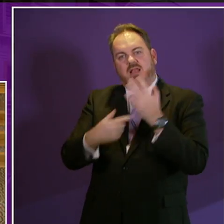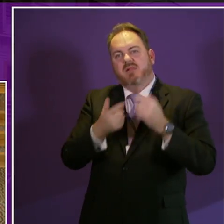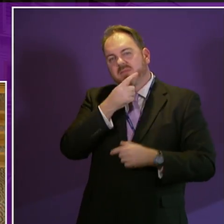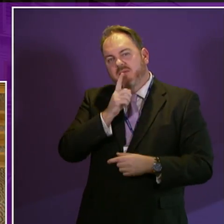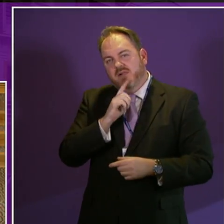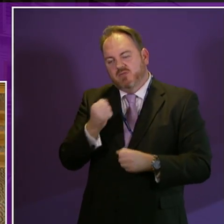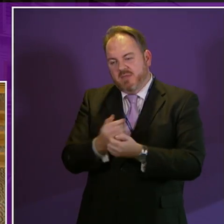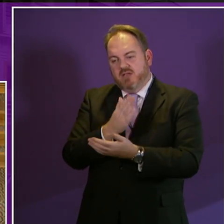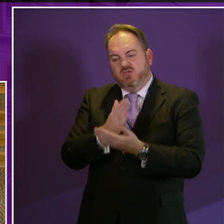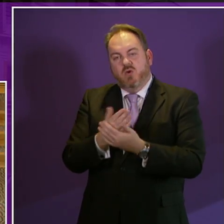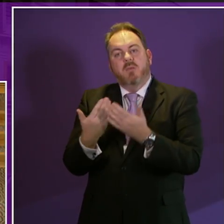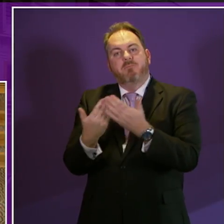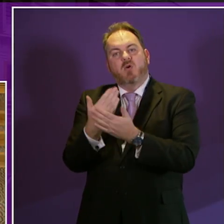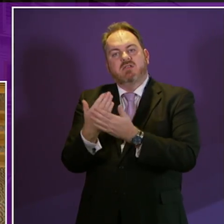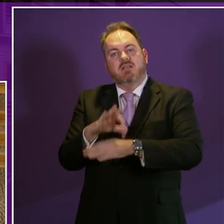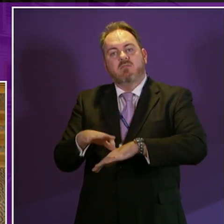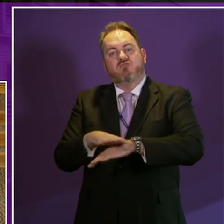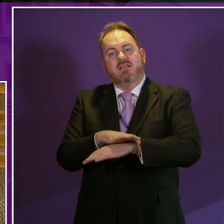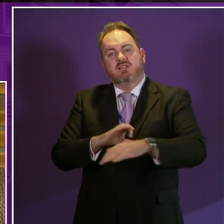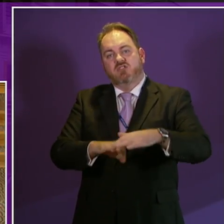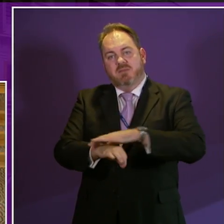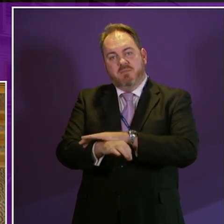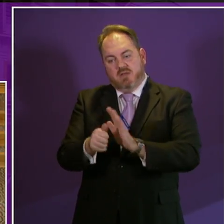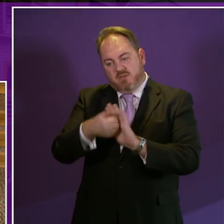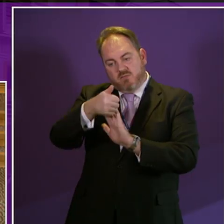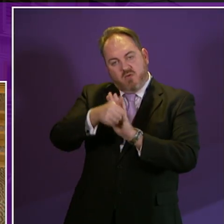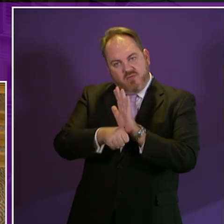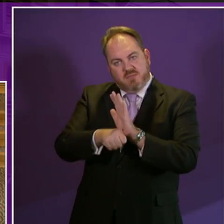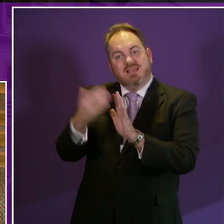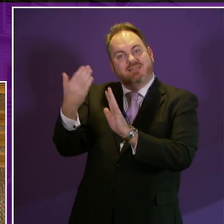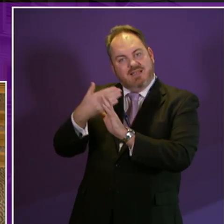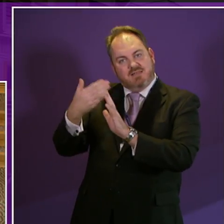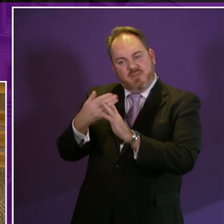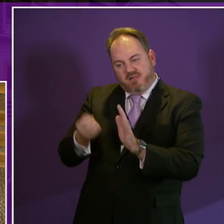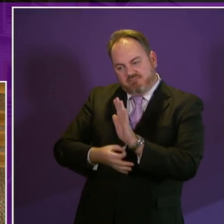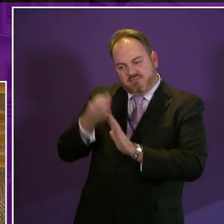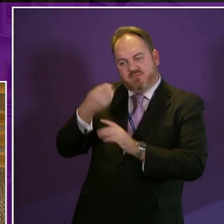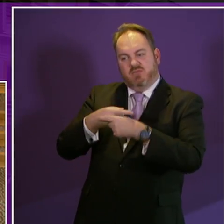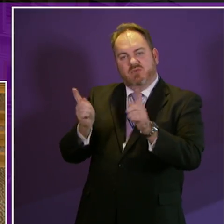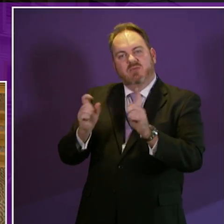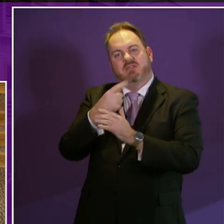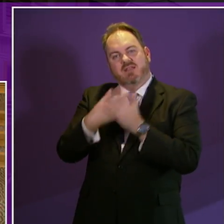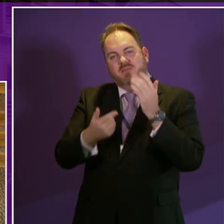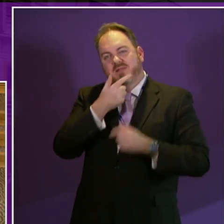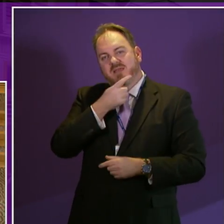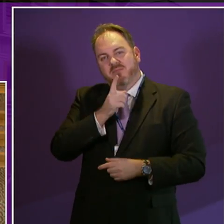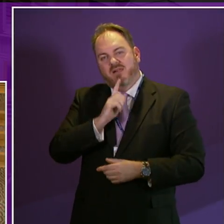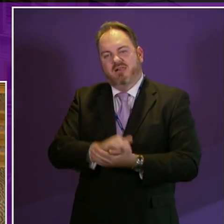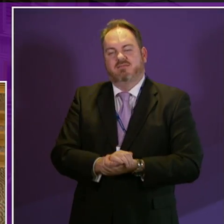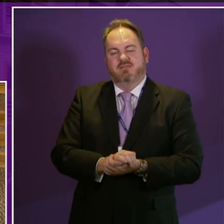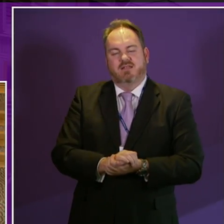our modern apprenticeship programmes genuinely accessible to disabled people including part-time and flexible engagement